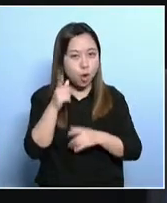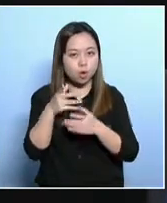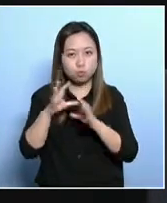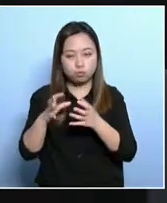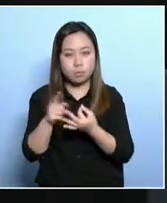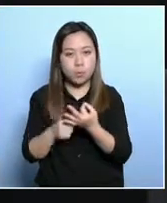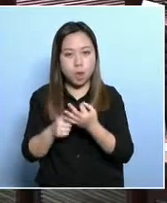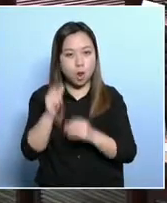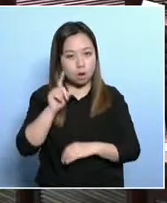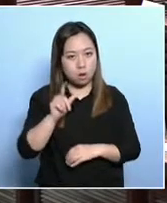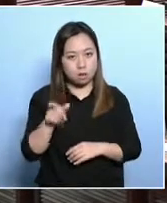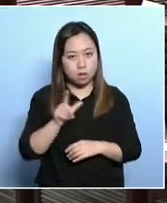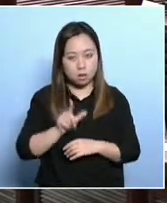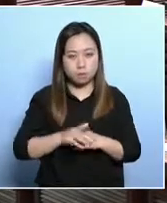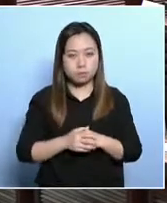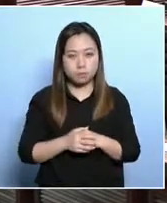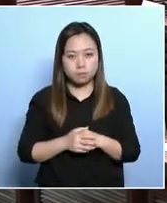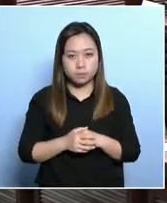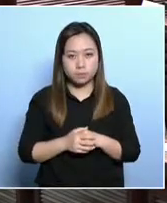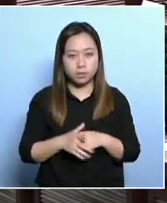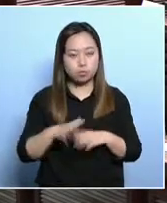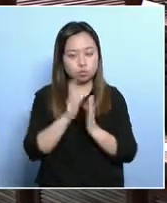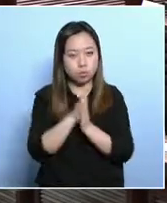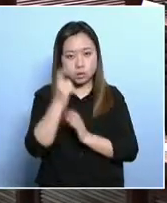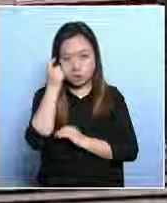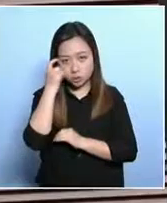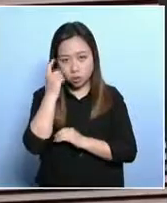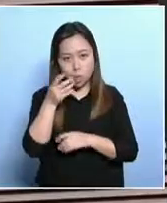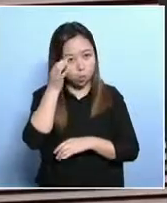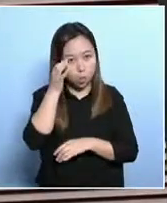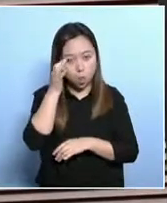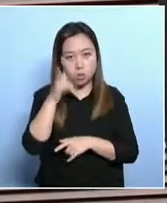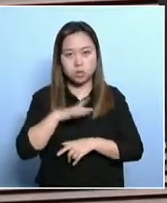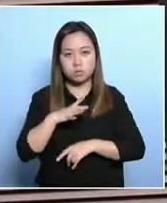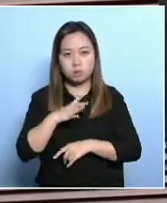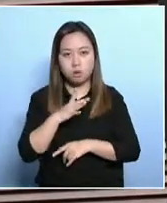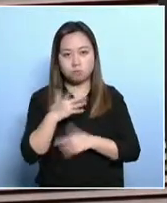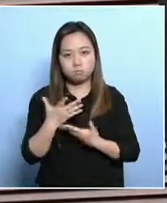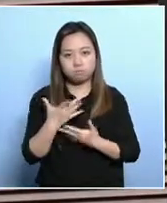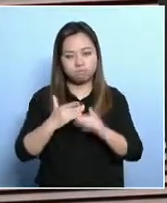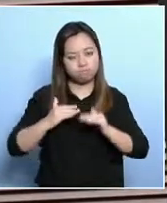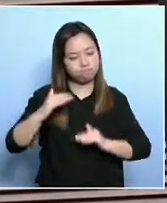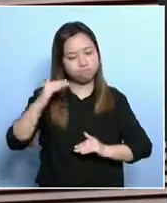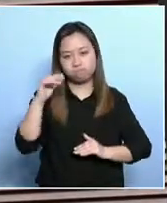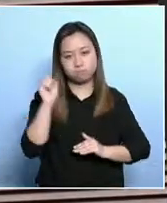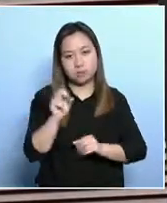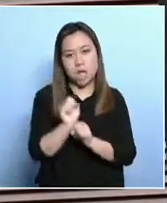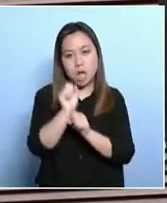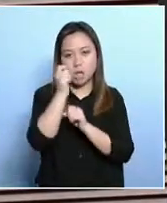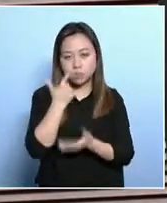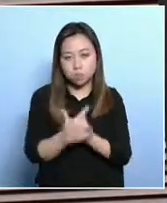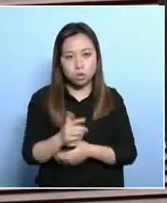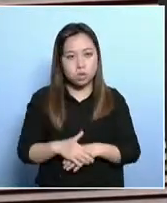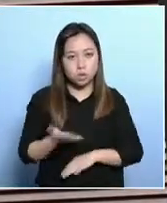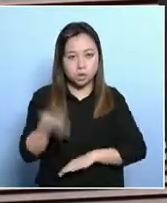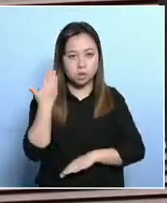Next, Ms. of a group of concern for women to work. We know that